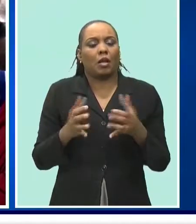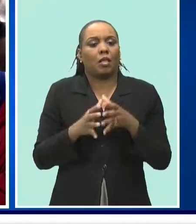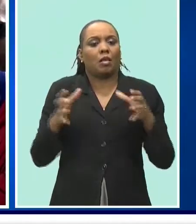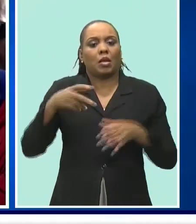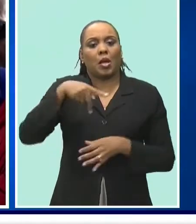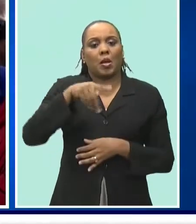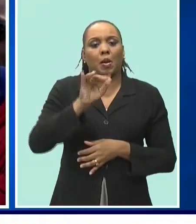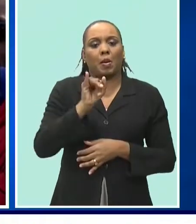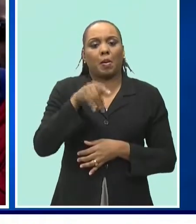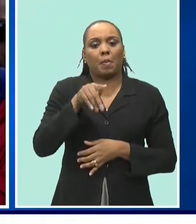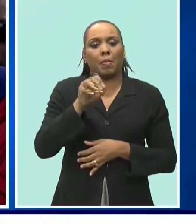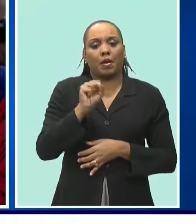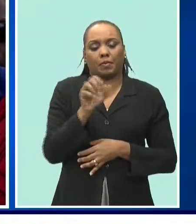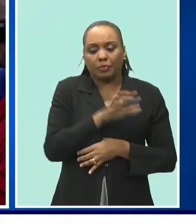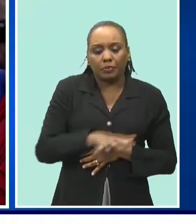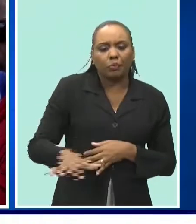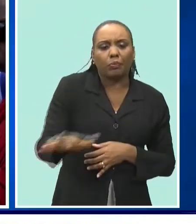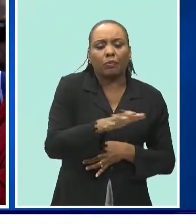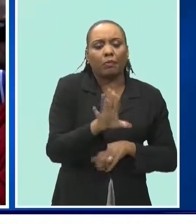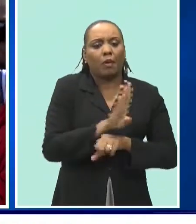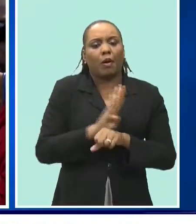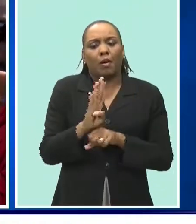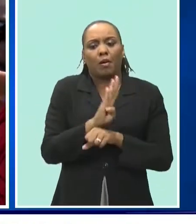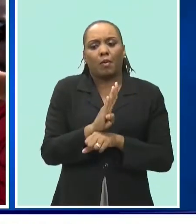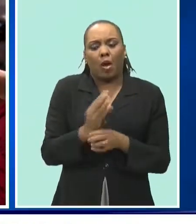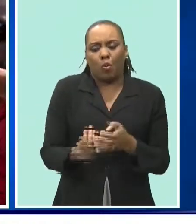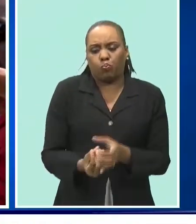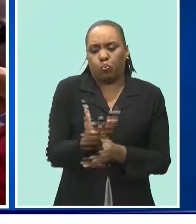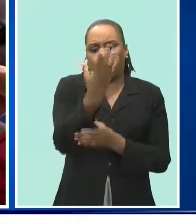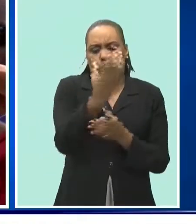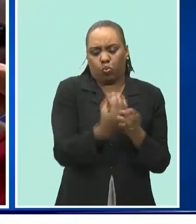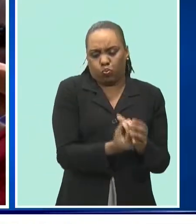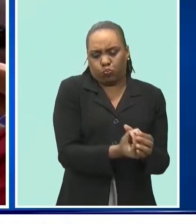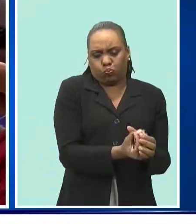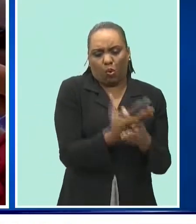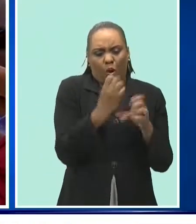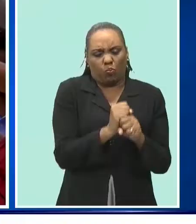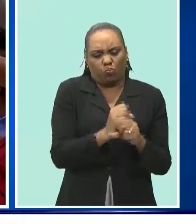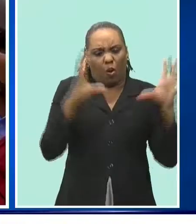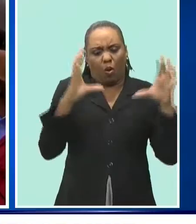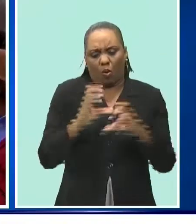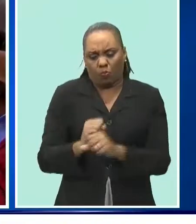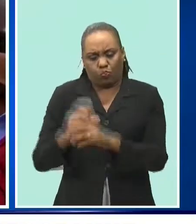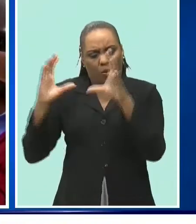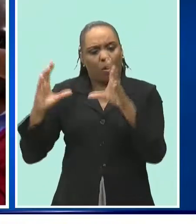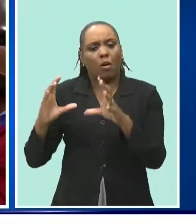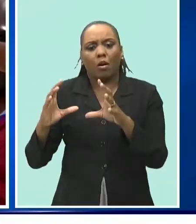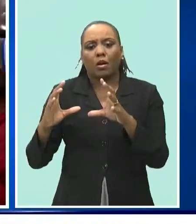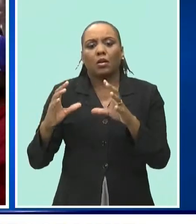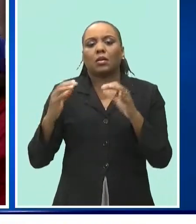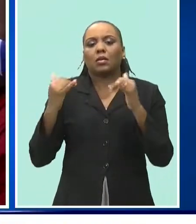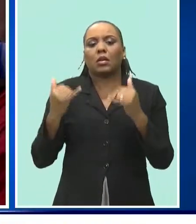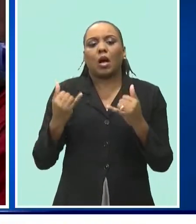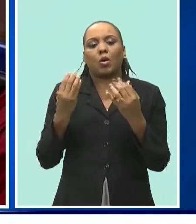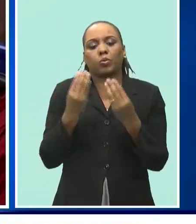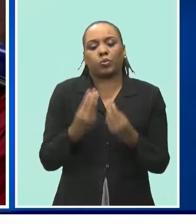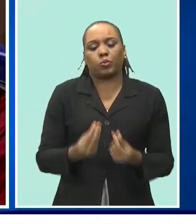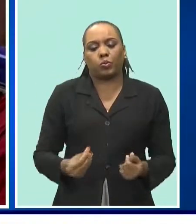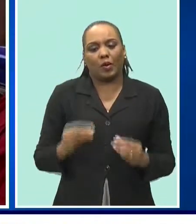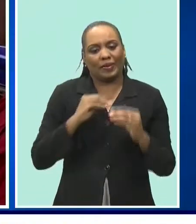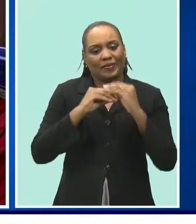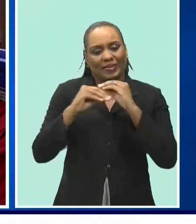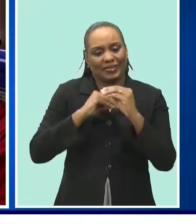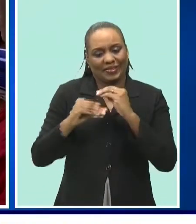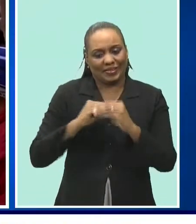have decreased now we know that we have other shoulders of um materials